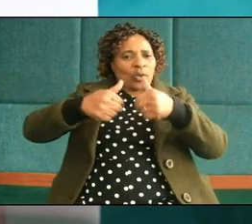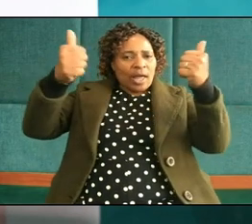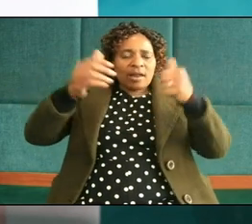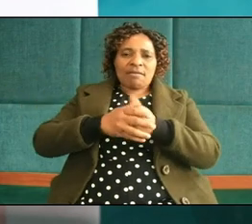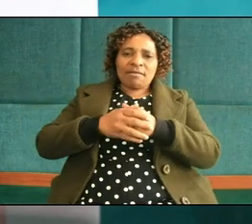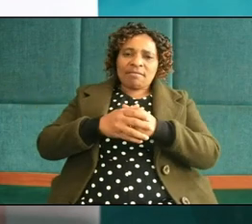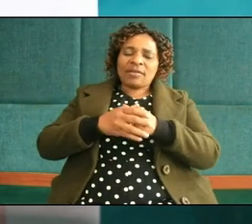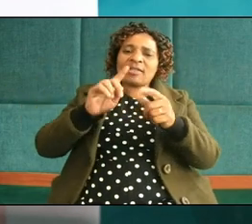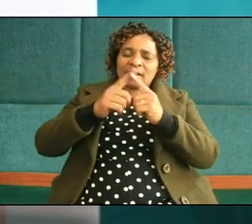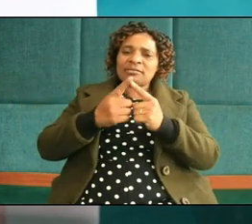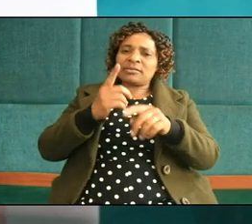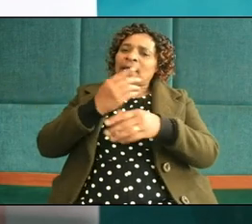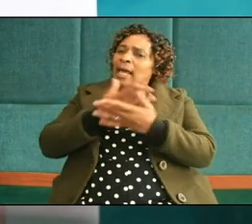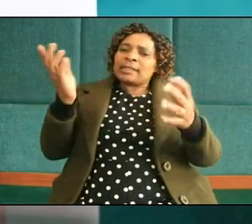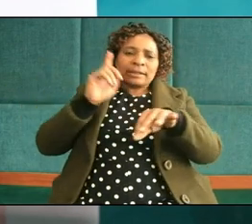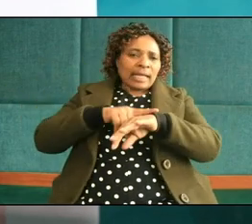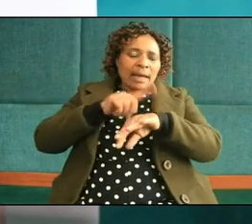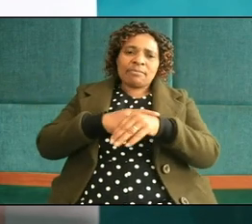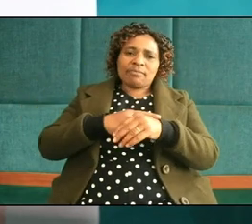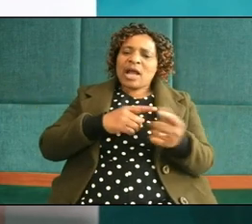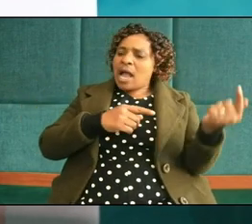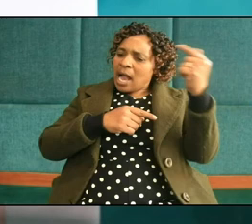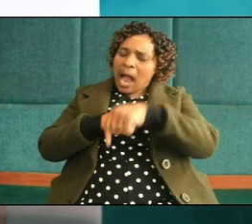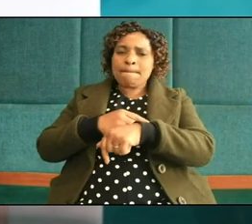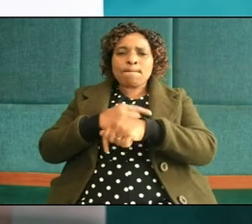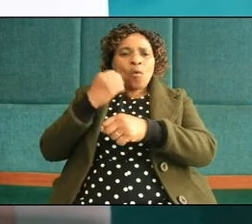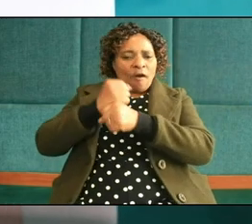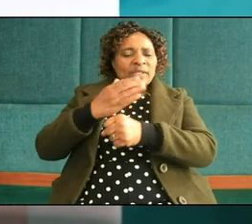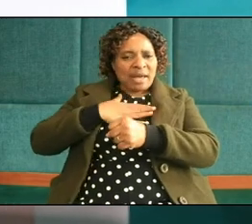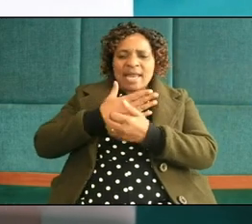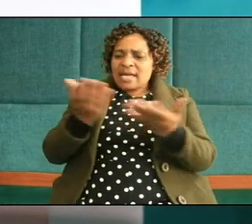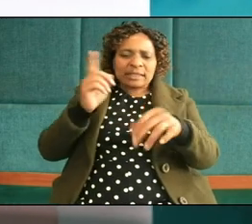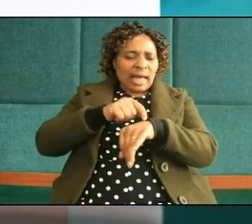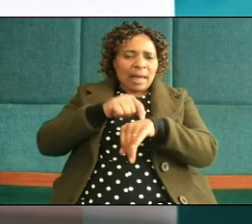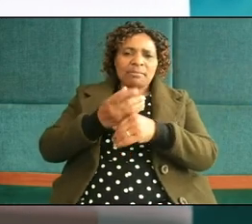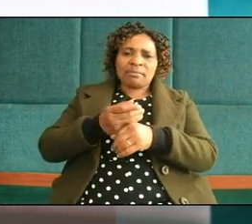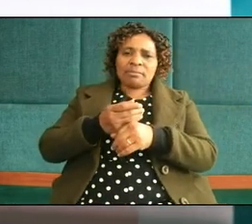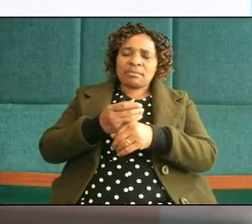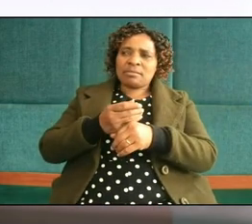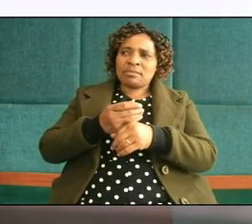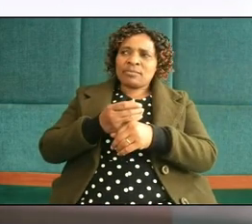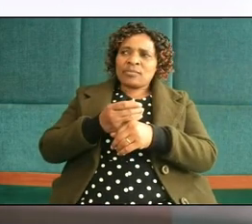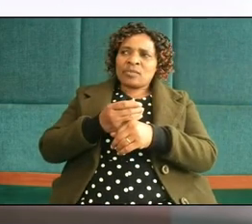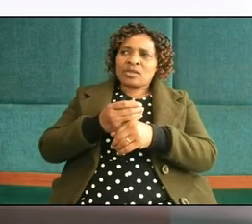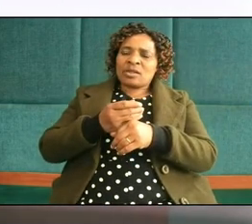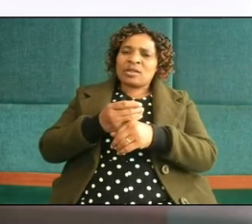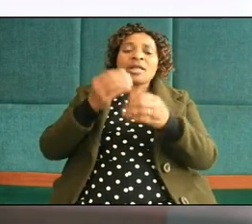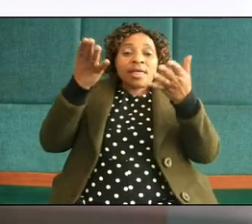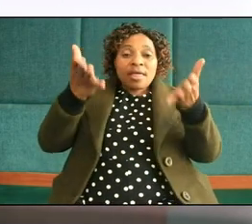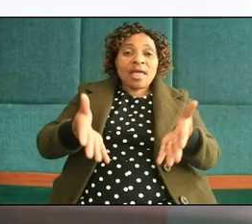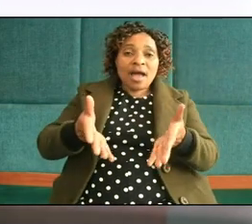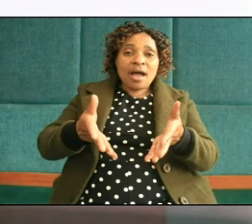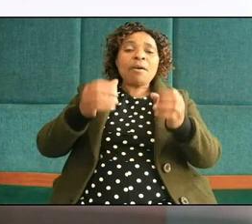every time come come to my office no no no here we will be